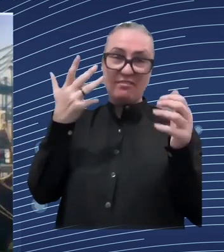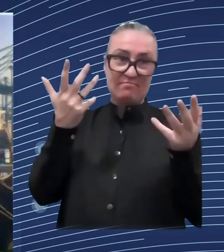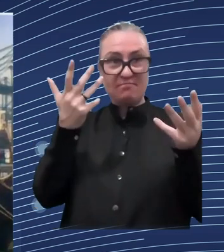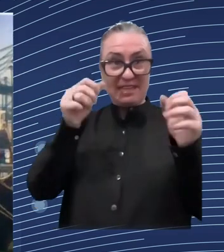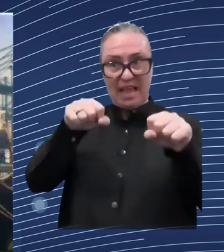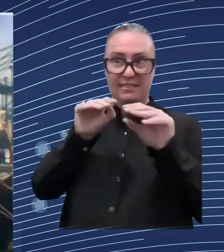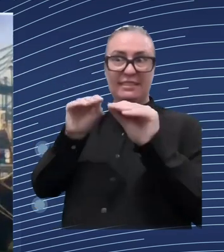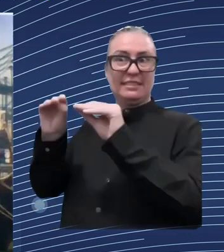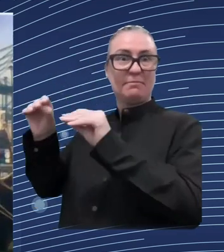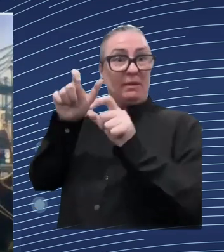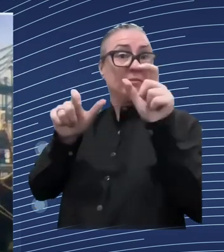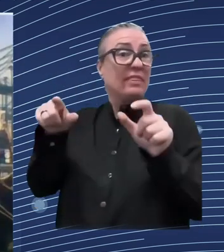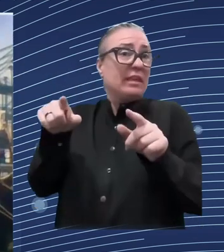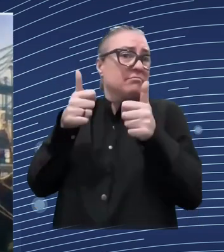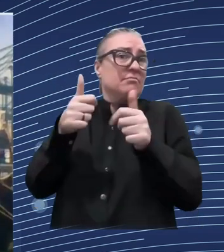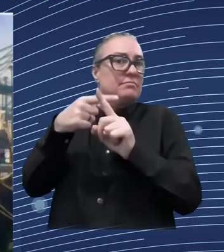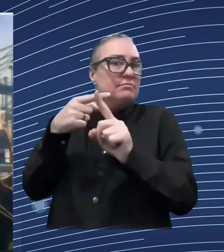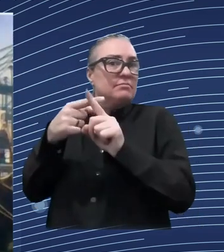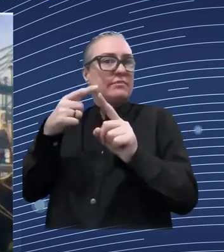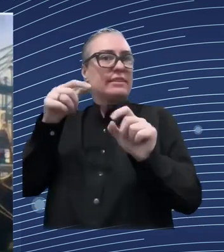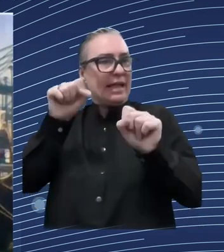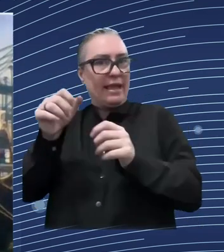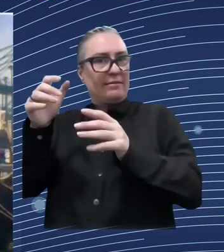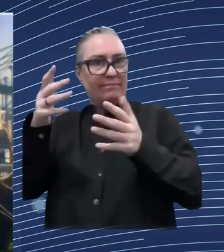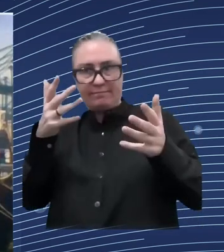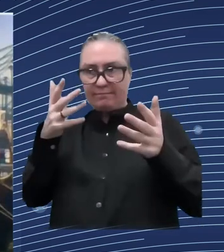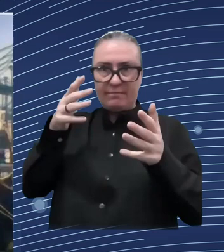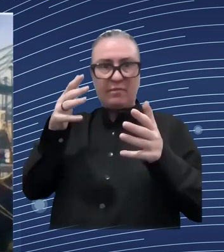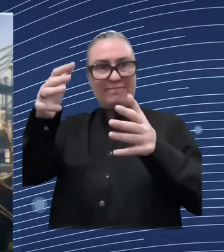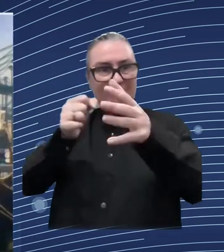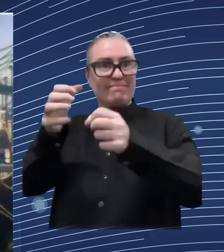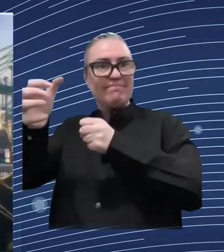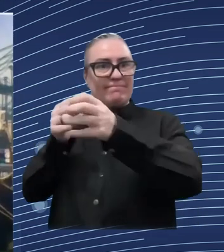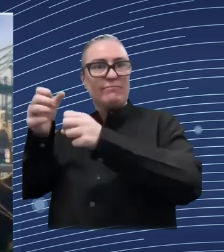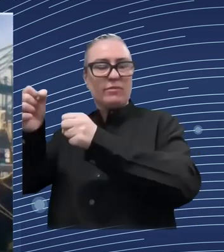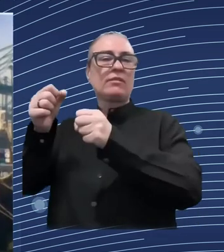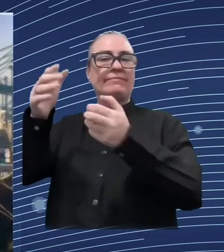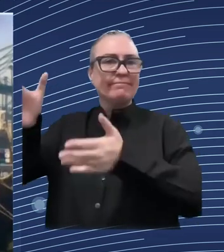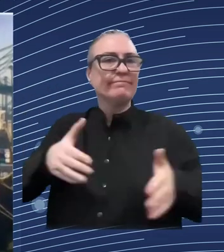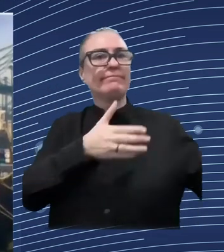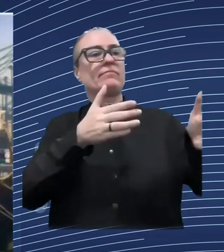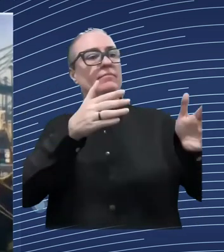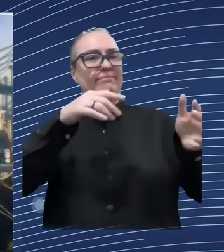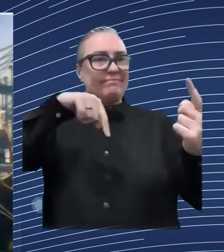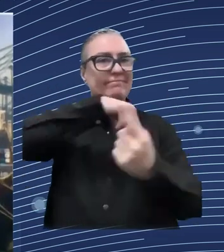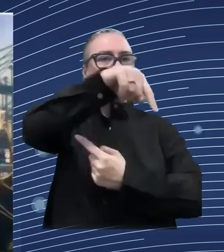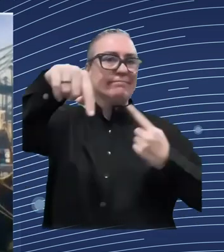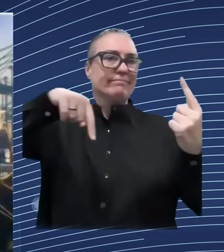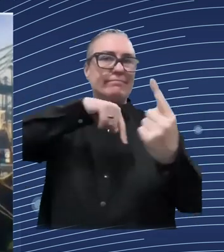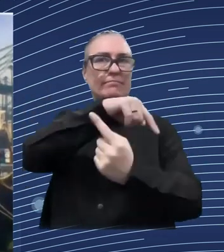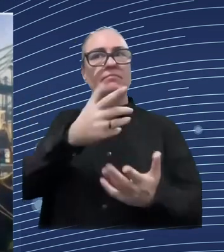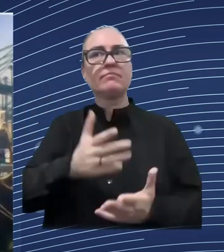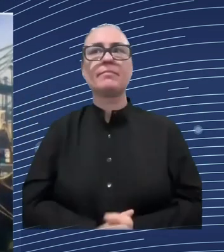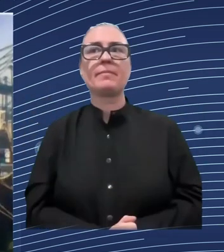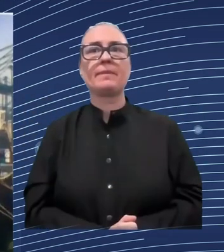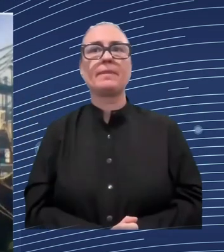made 36 percent increase plus and it's about four percent of the gdp so it's it's not insignificant so